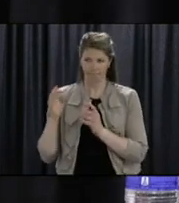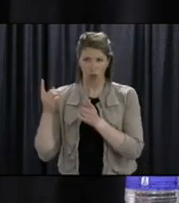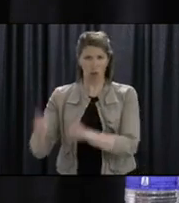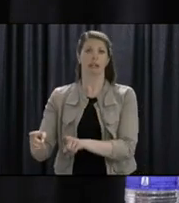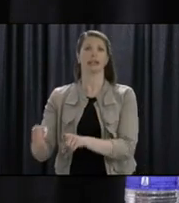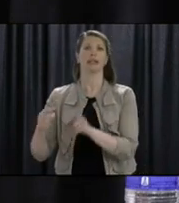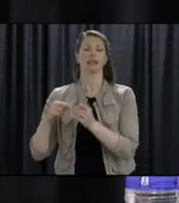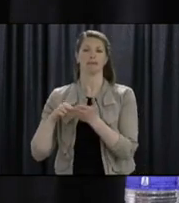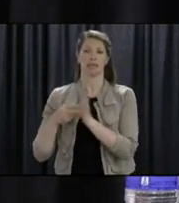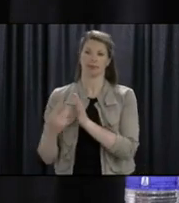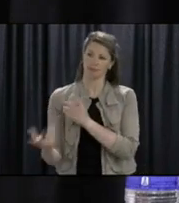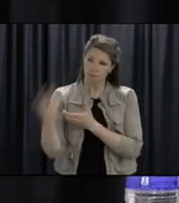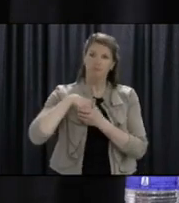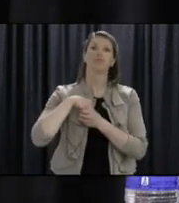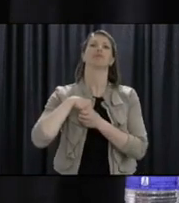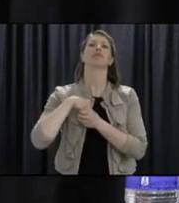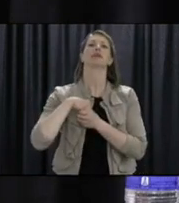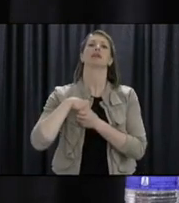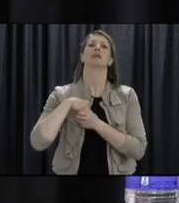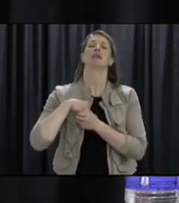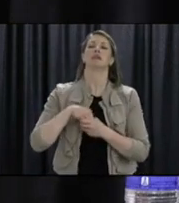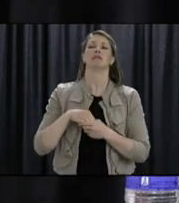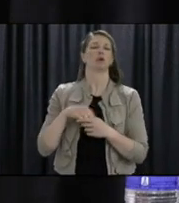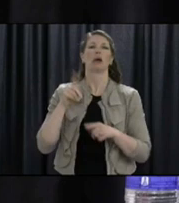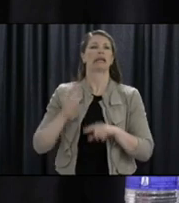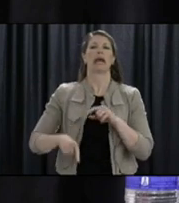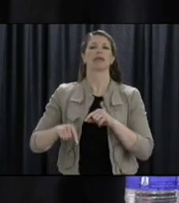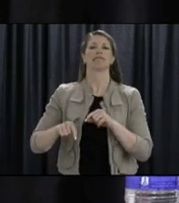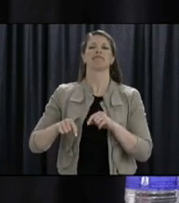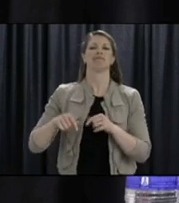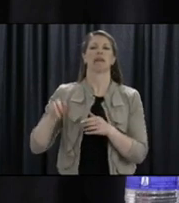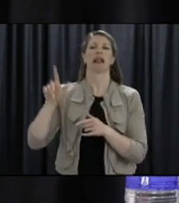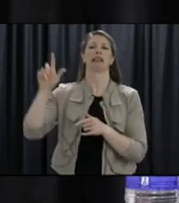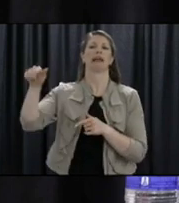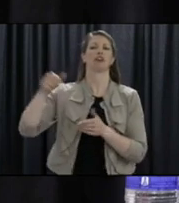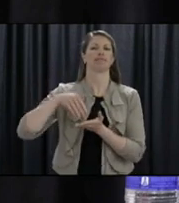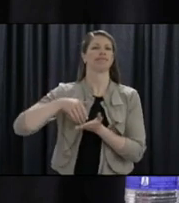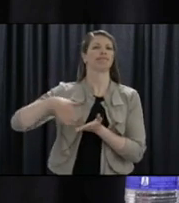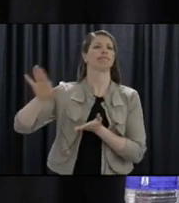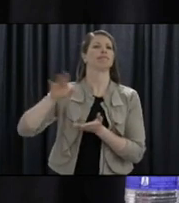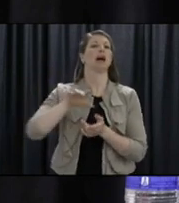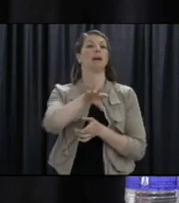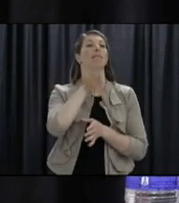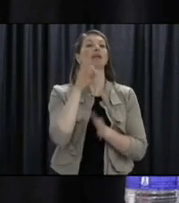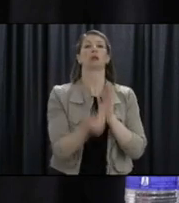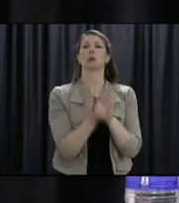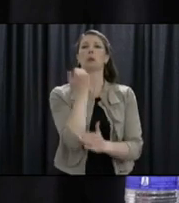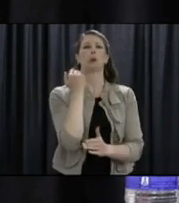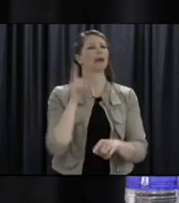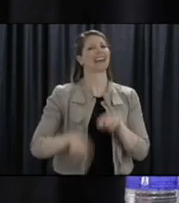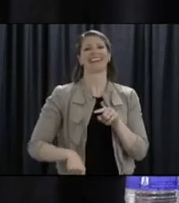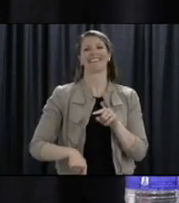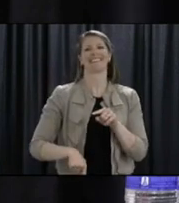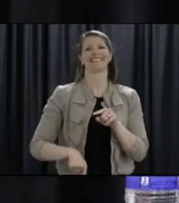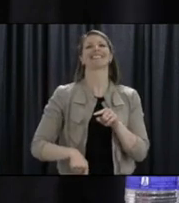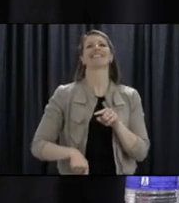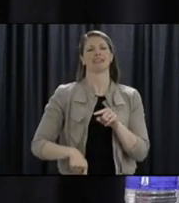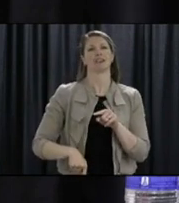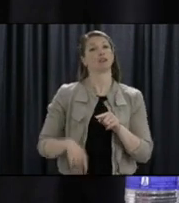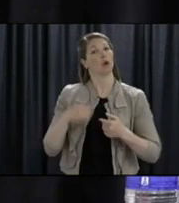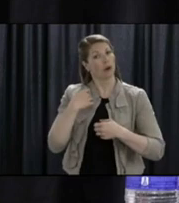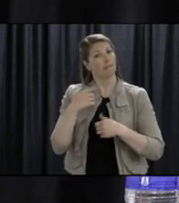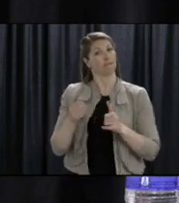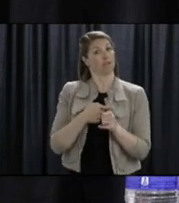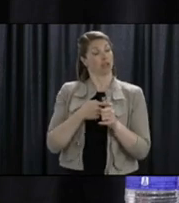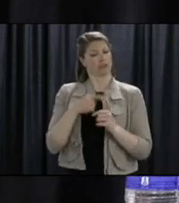whatever, know, choose carefully, I suppose, and make sure that, you know, the choice that you're making is the right one